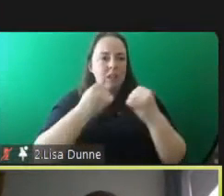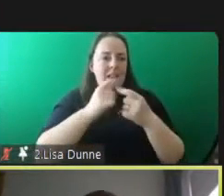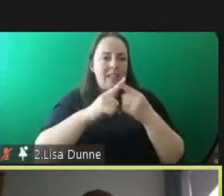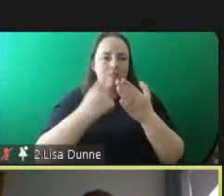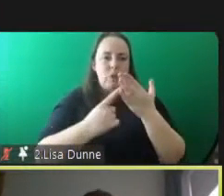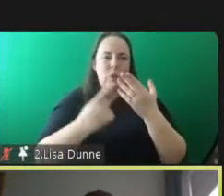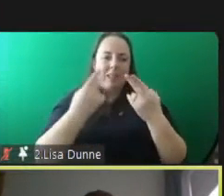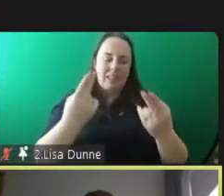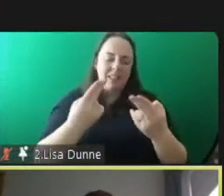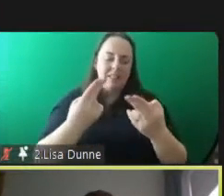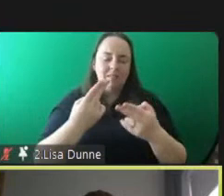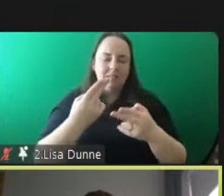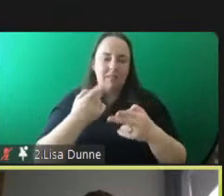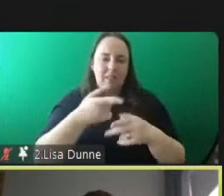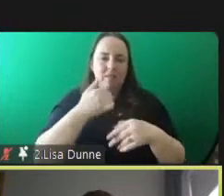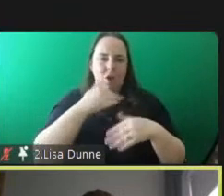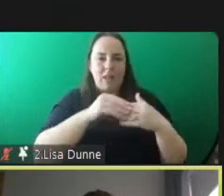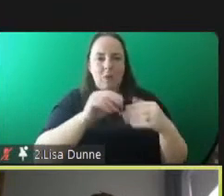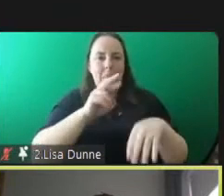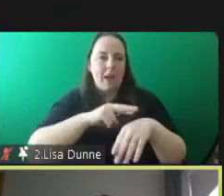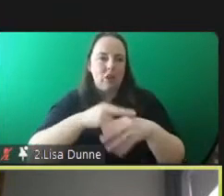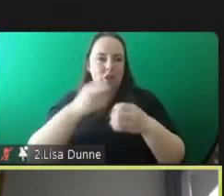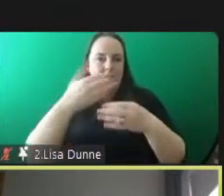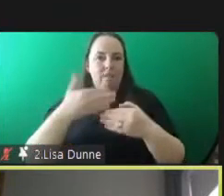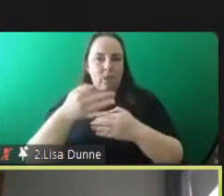if we go to the the next slide